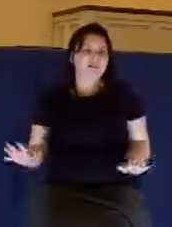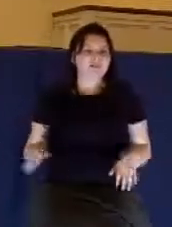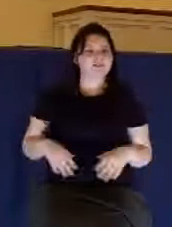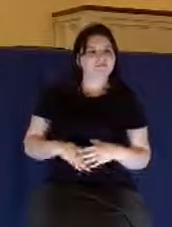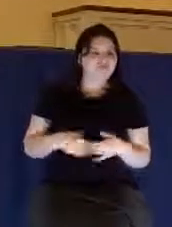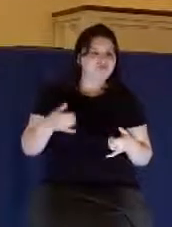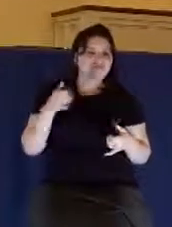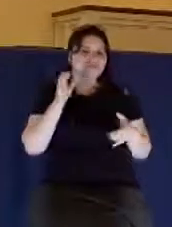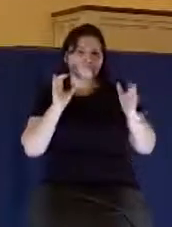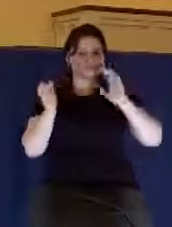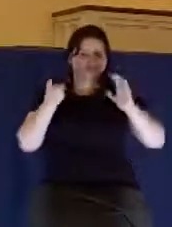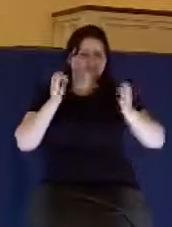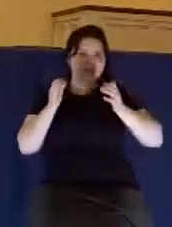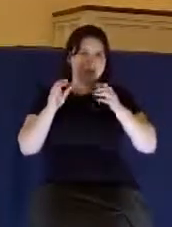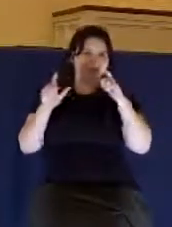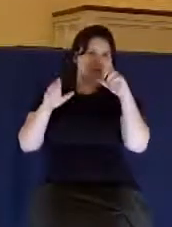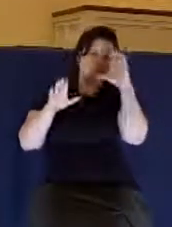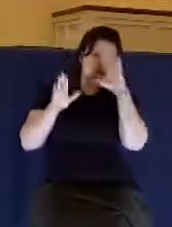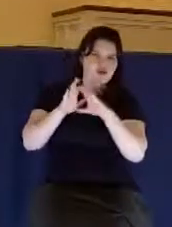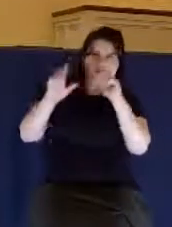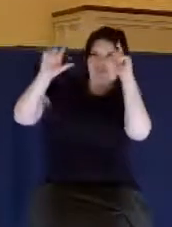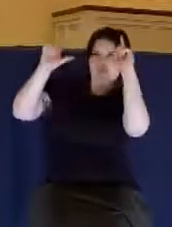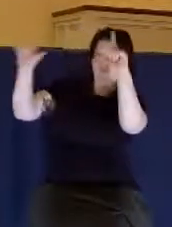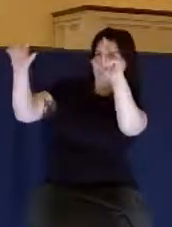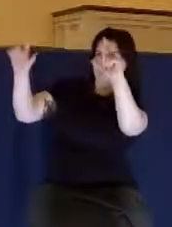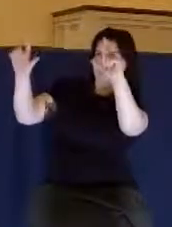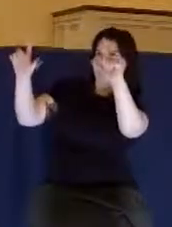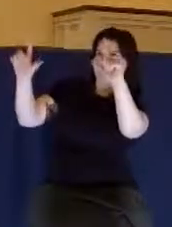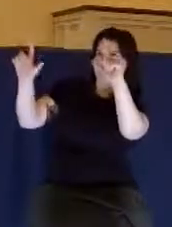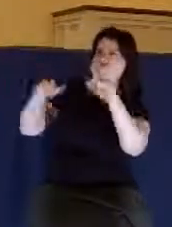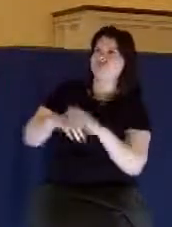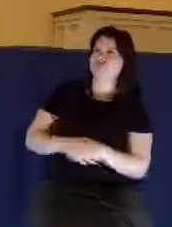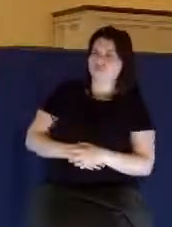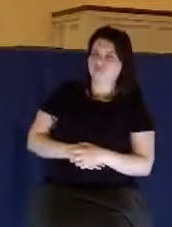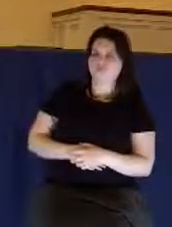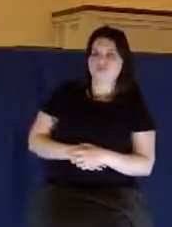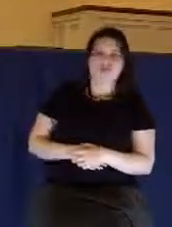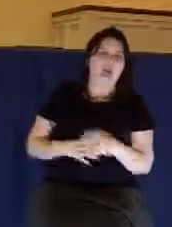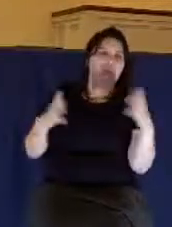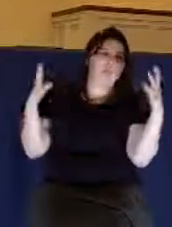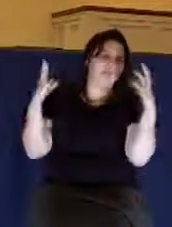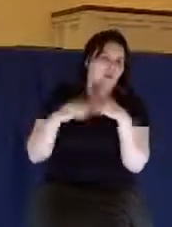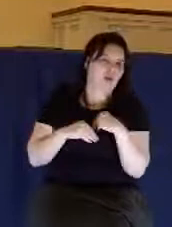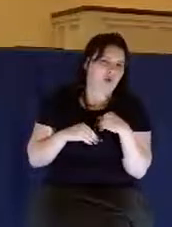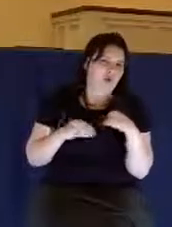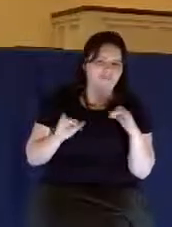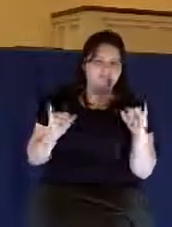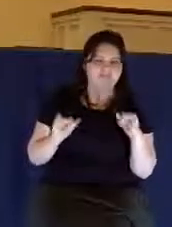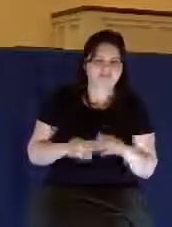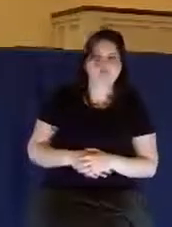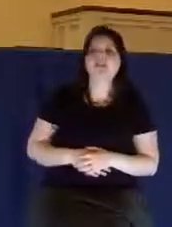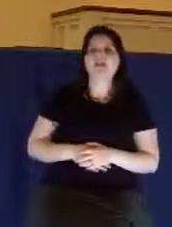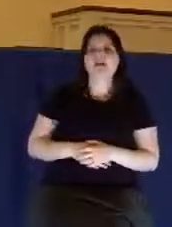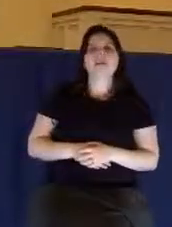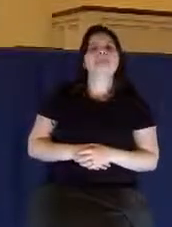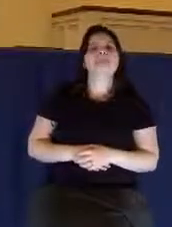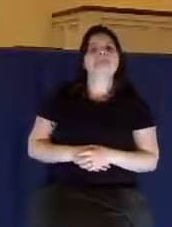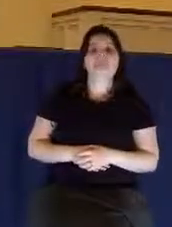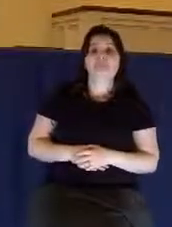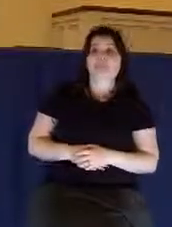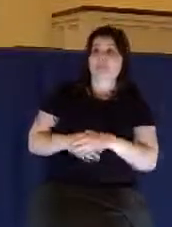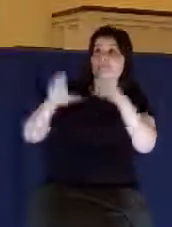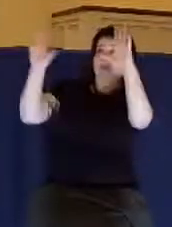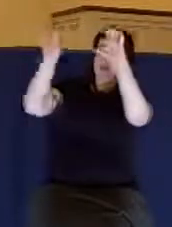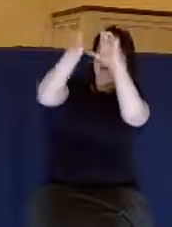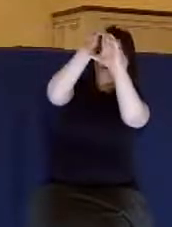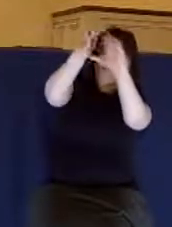and it was just this beautiful scene of distinction in class, according to the world. And at the bottom was the caption at the billboard sign,